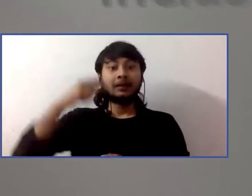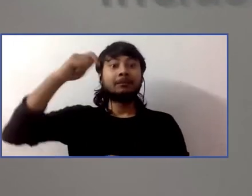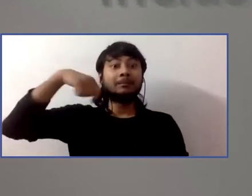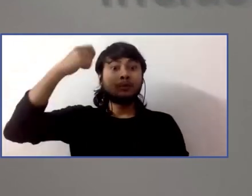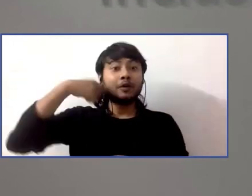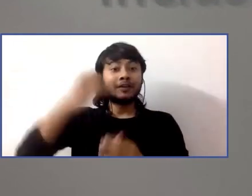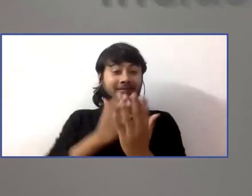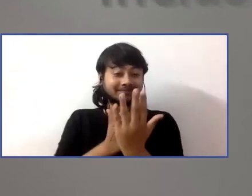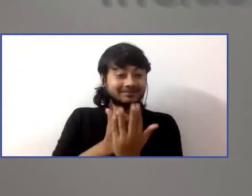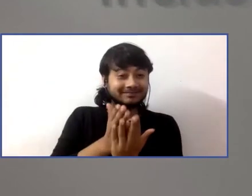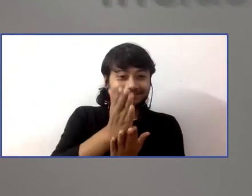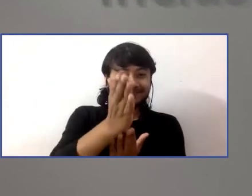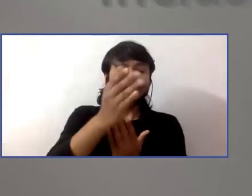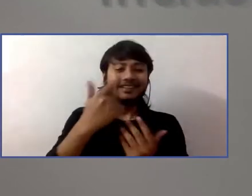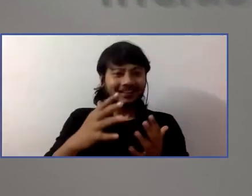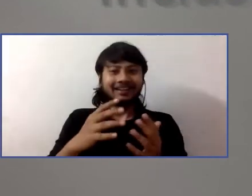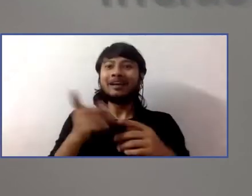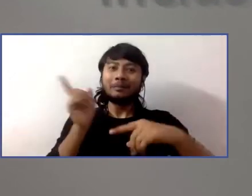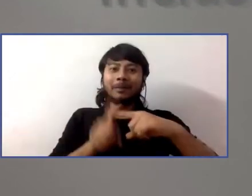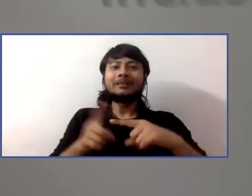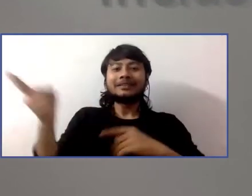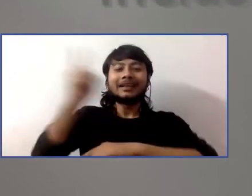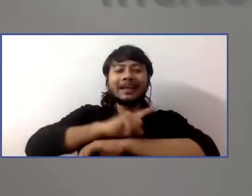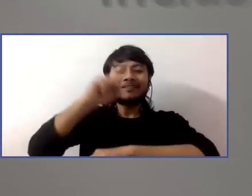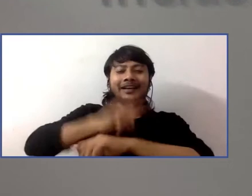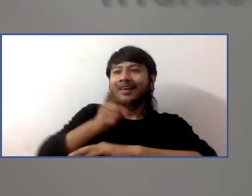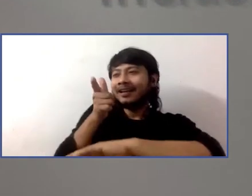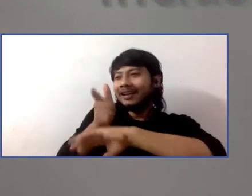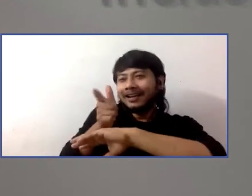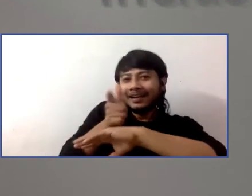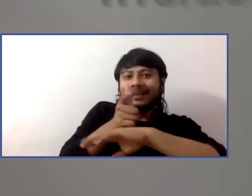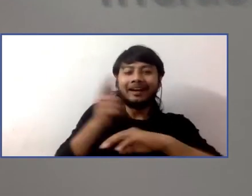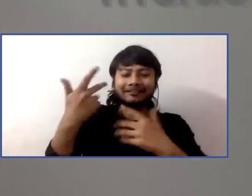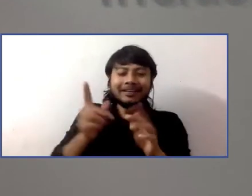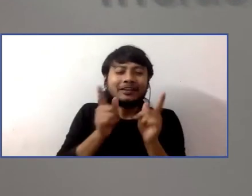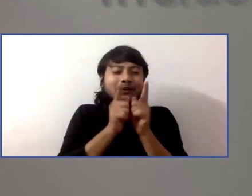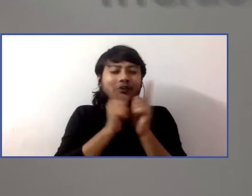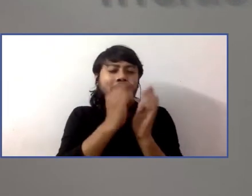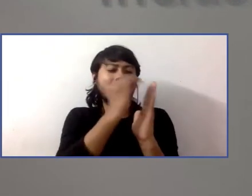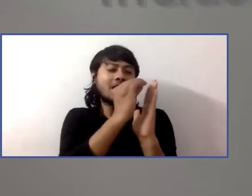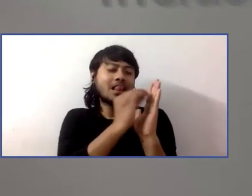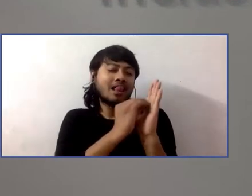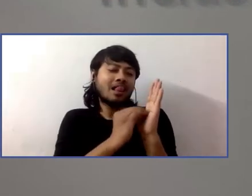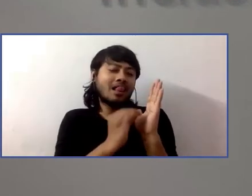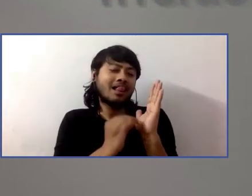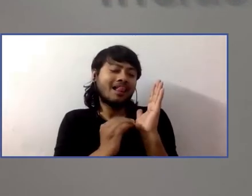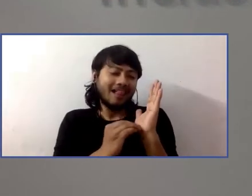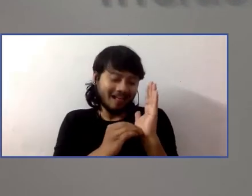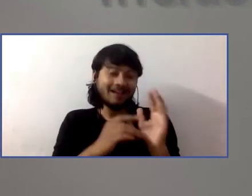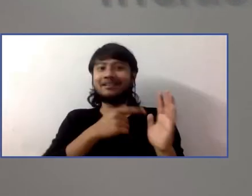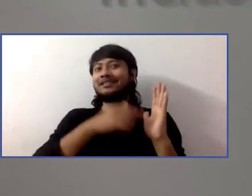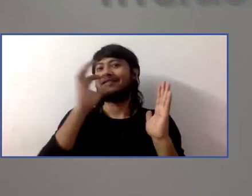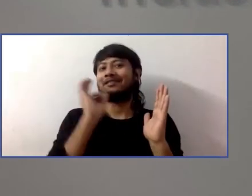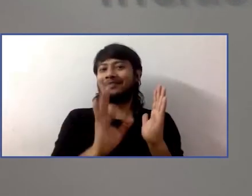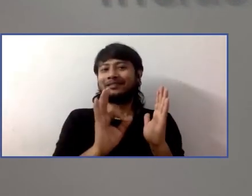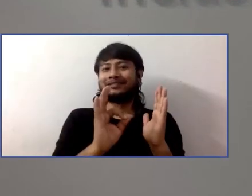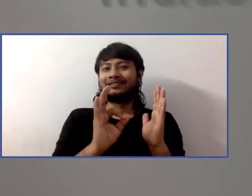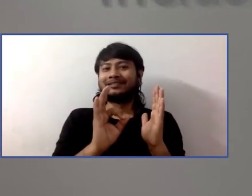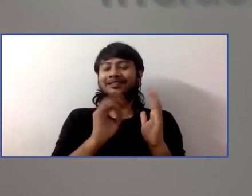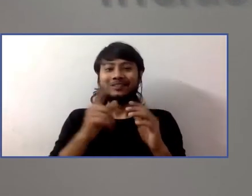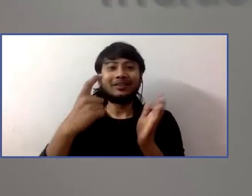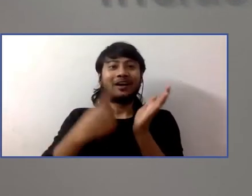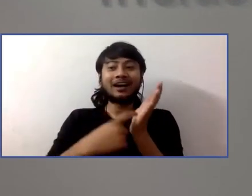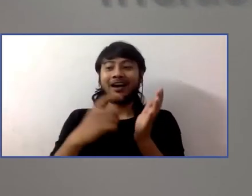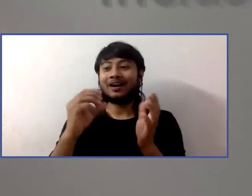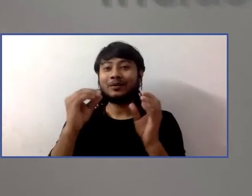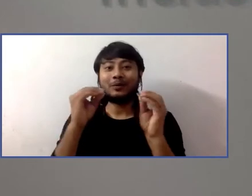the whole process. So we were simultaneously shooting this documentary where we were following the process of casting and working with Robert, but we